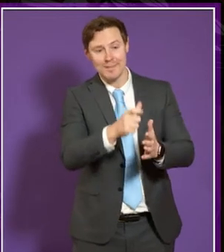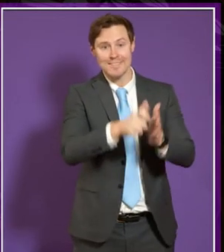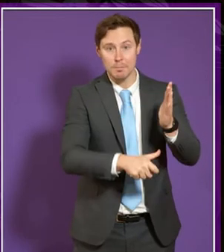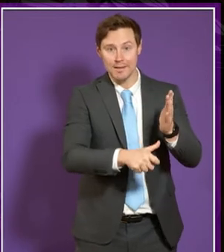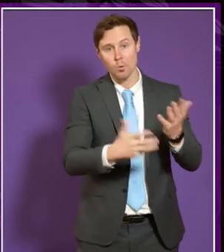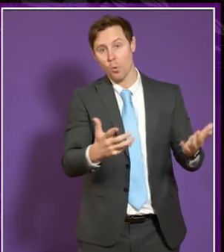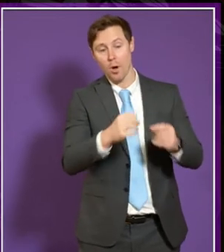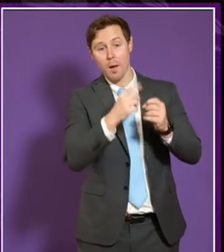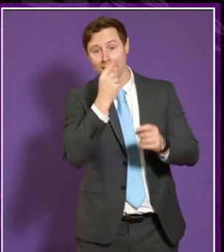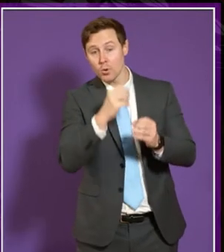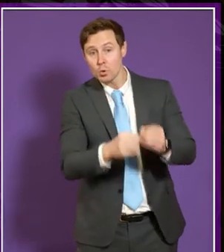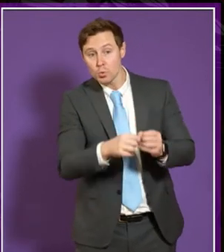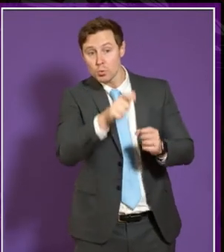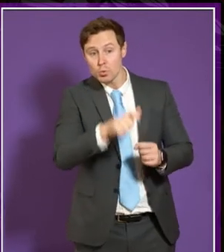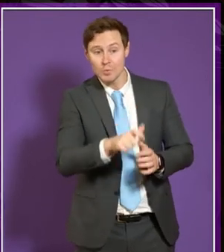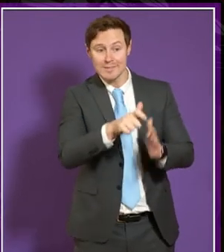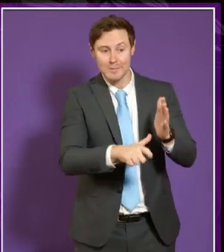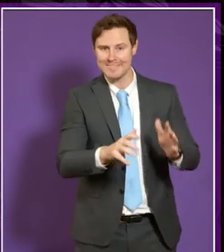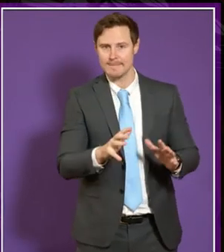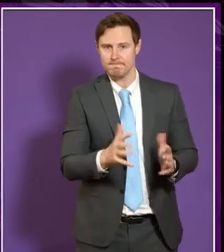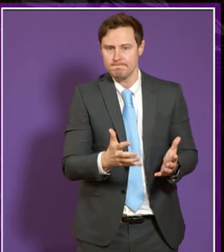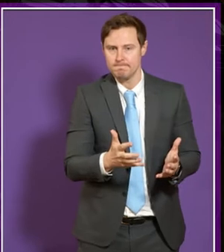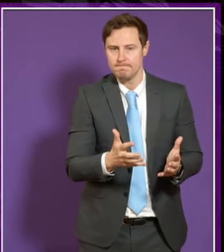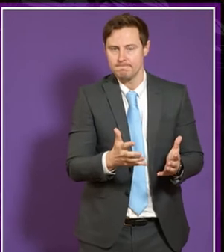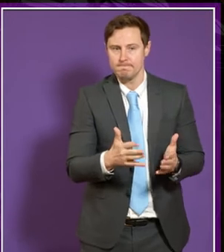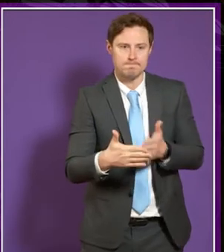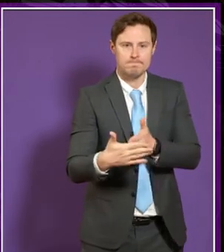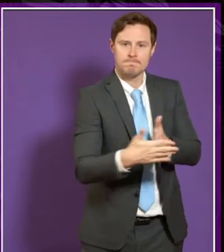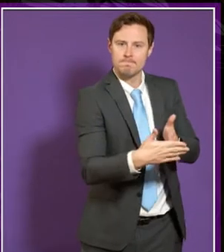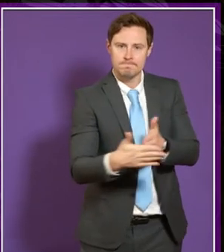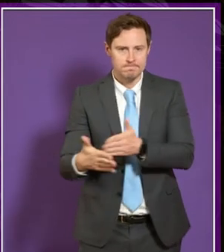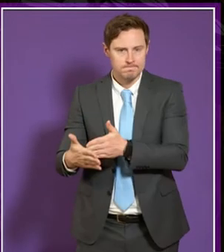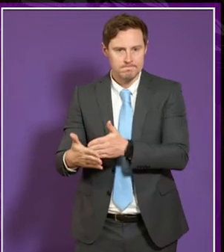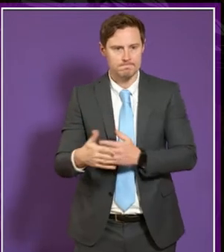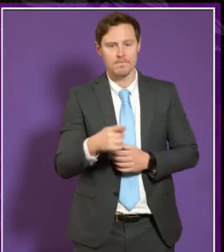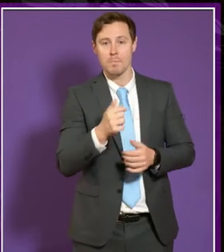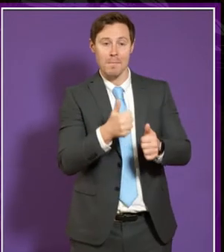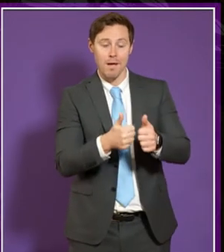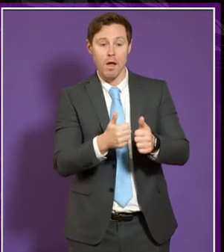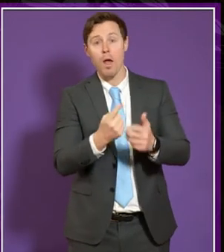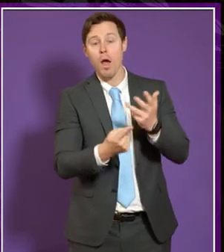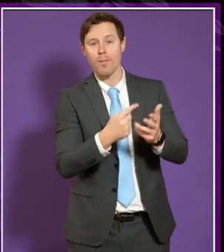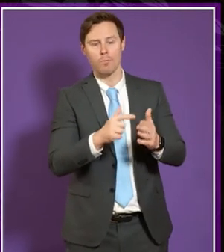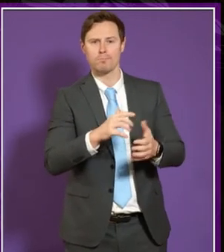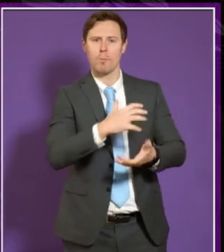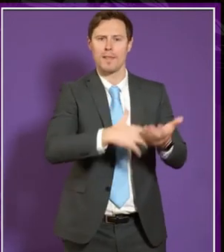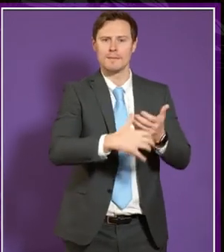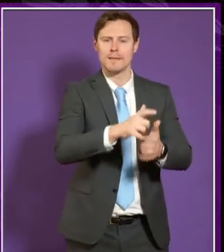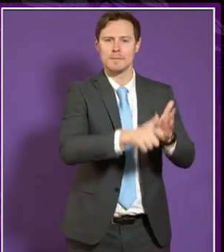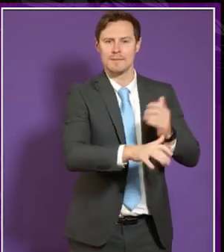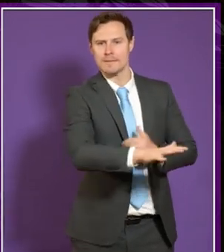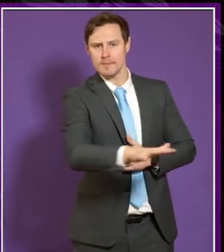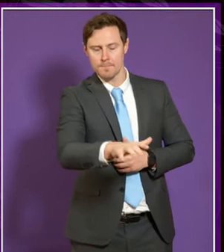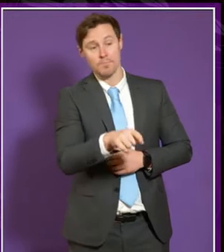applicants with disabilities that may not be tangible and particularly people some applicants with more significant disabilities so for them to